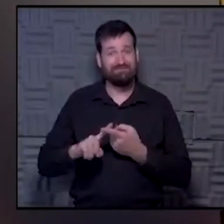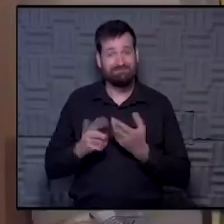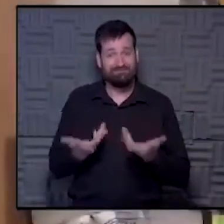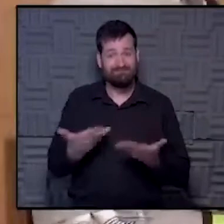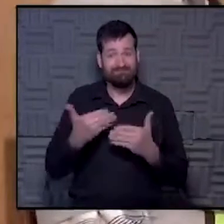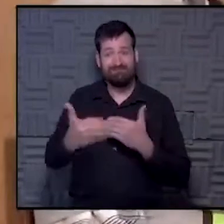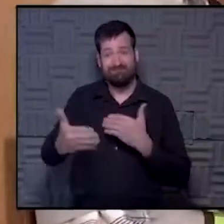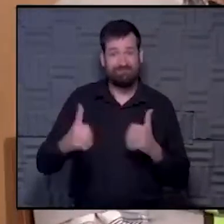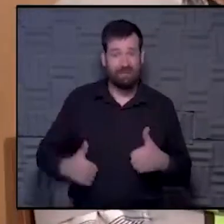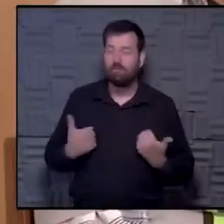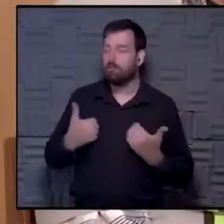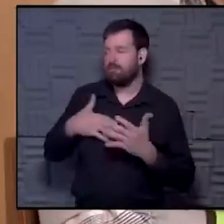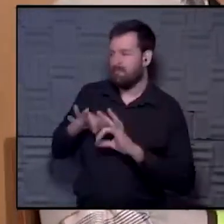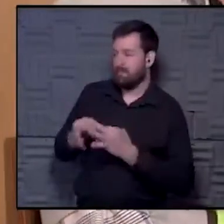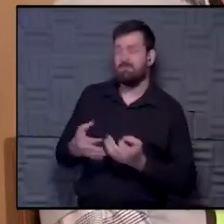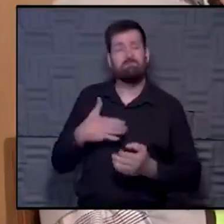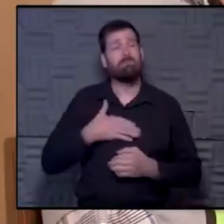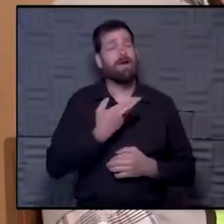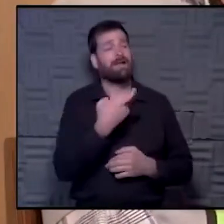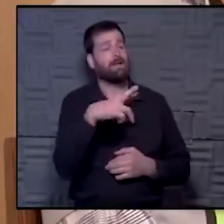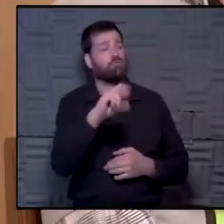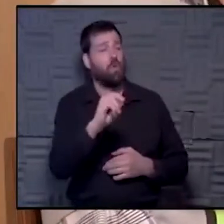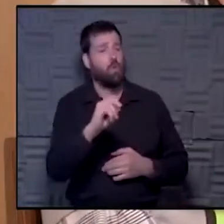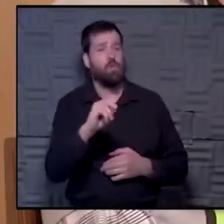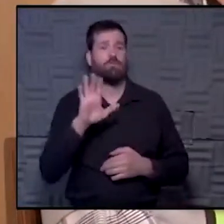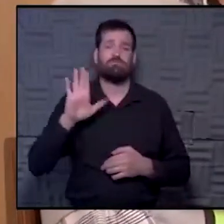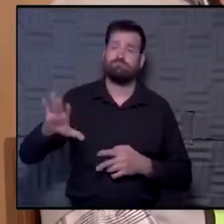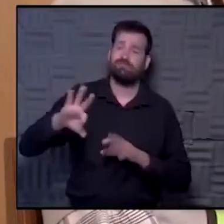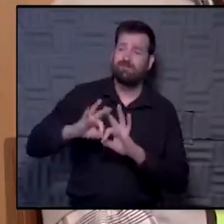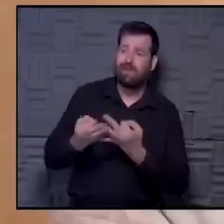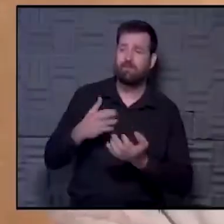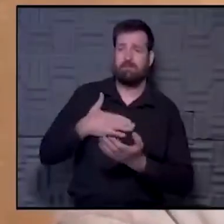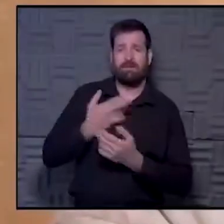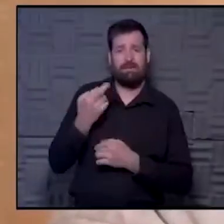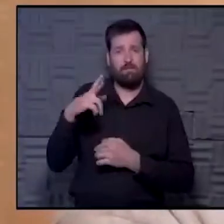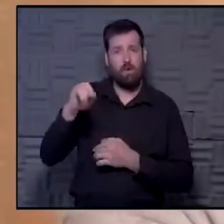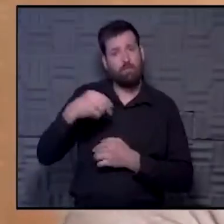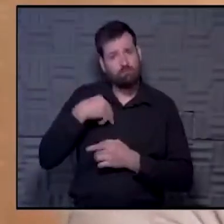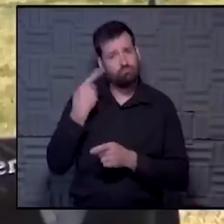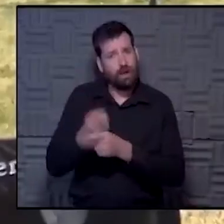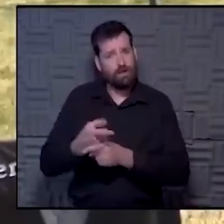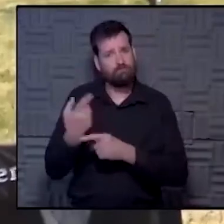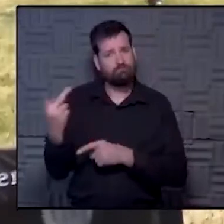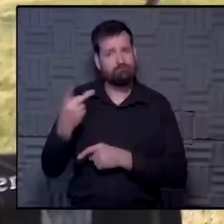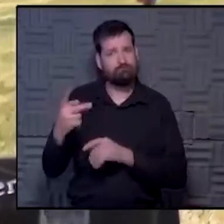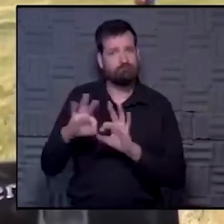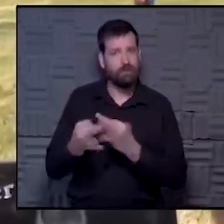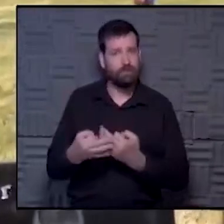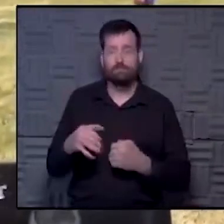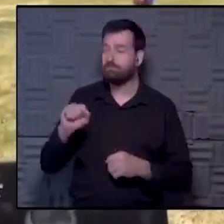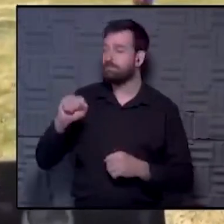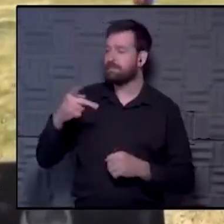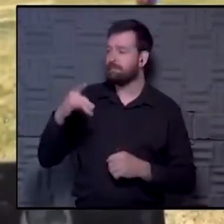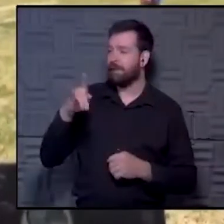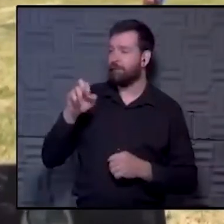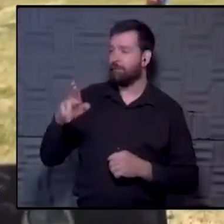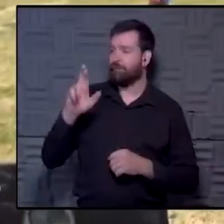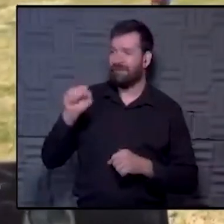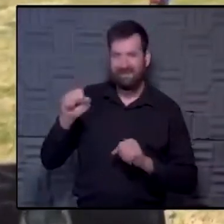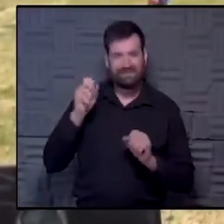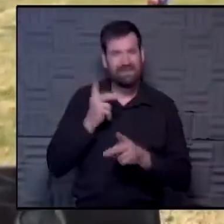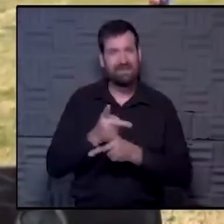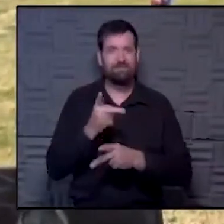family now. She's my hero. Her family is my hero. And she's right. We're family. Spider is able to keep a piece